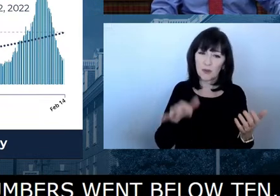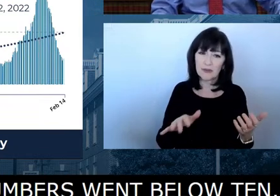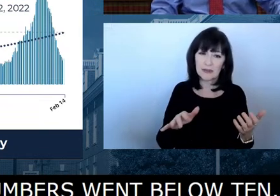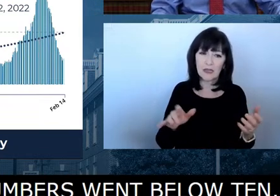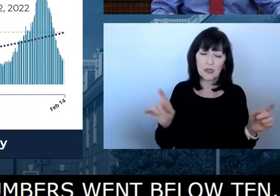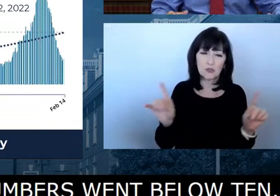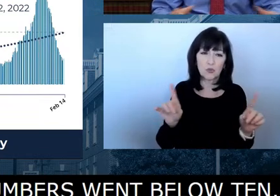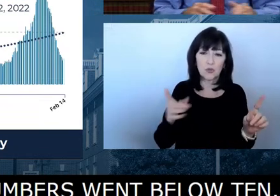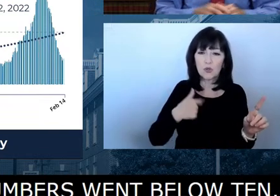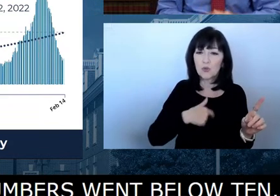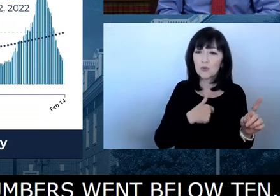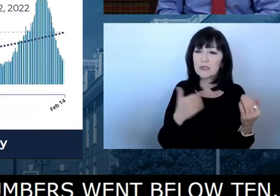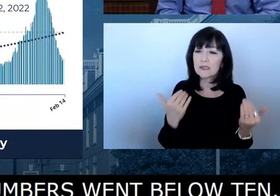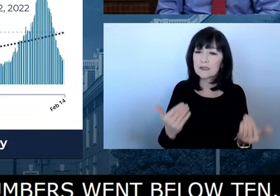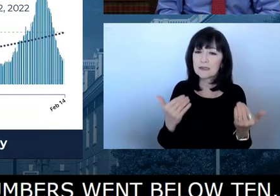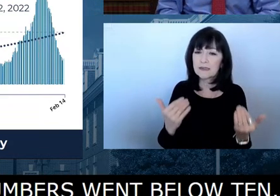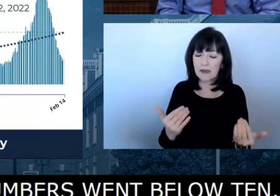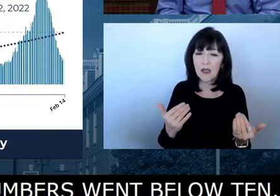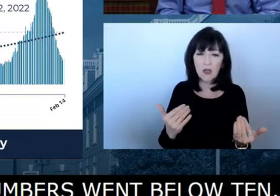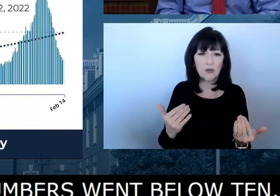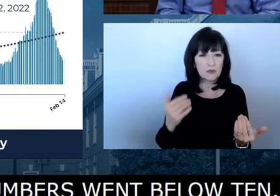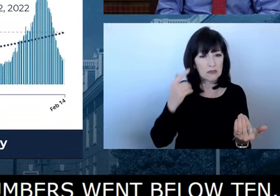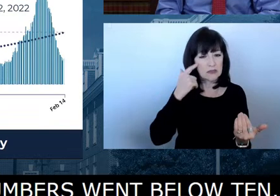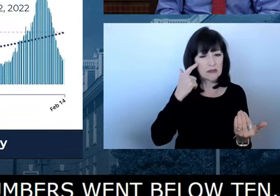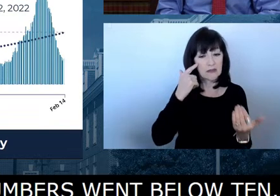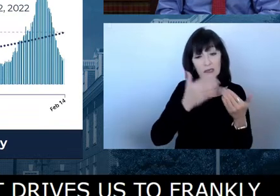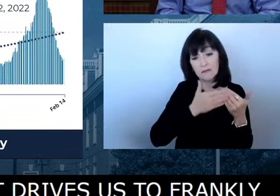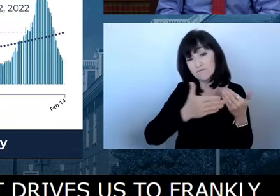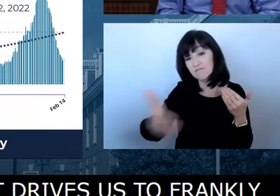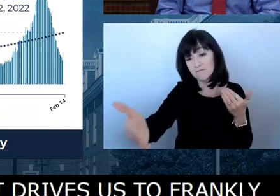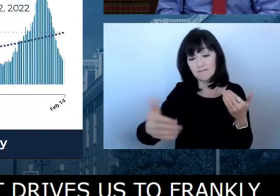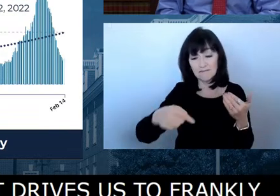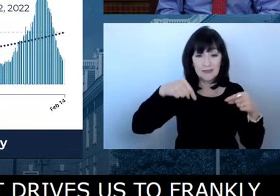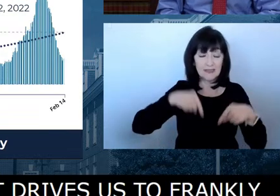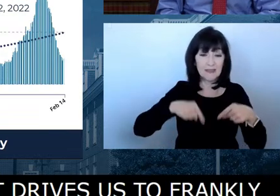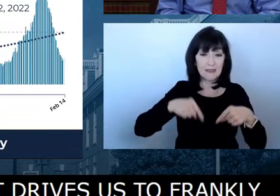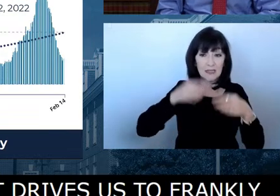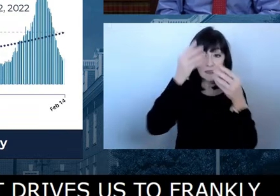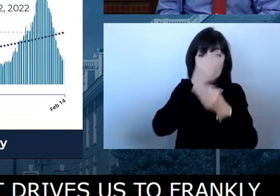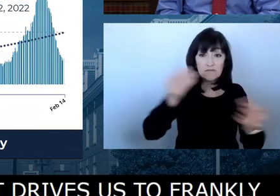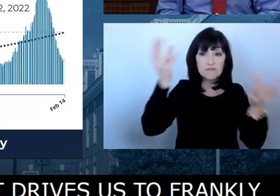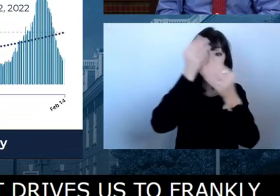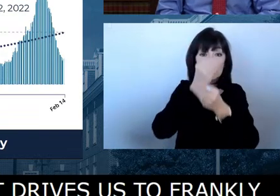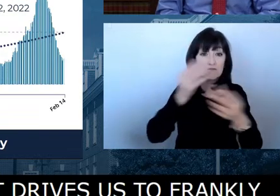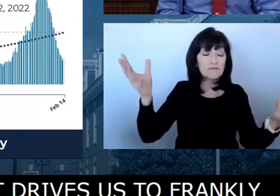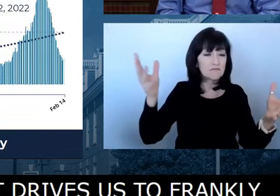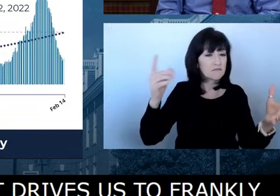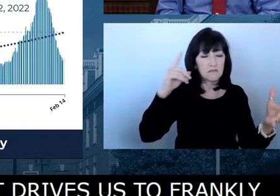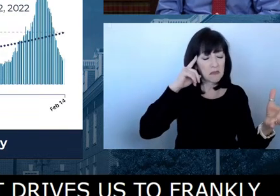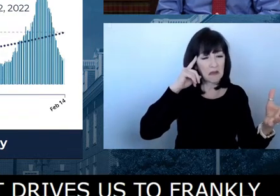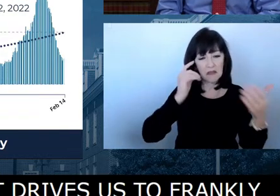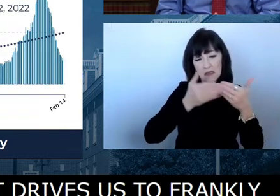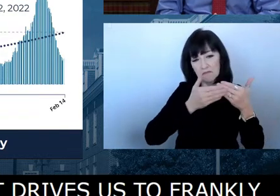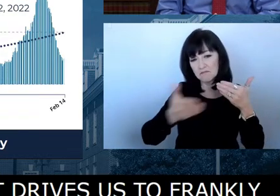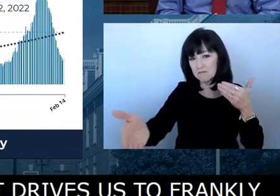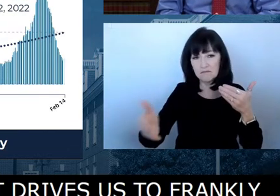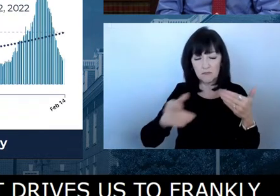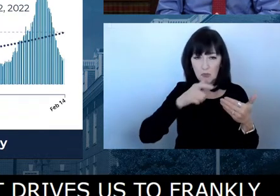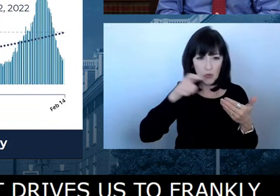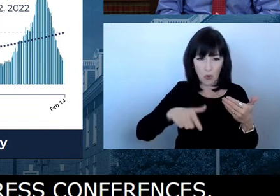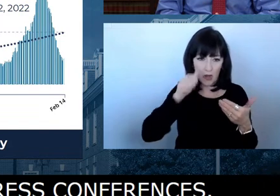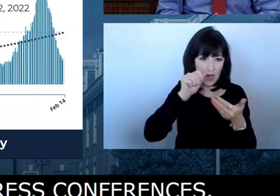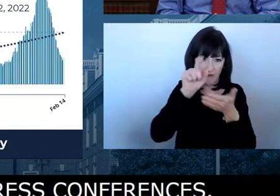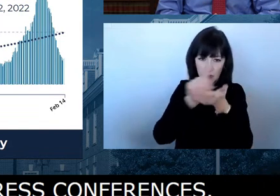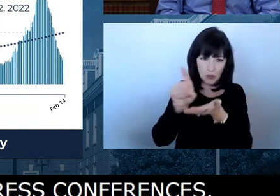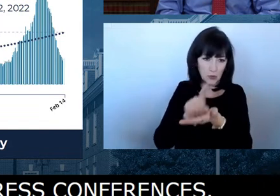suspend the need for these press conferences. That's the best news, I think, for most of you, that we don't have to have those to give folks an